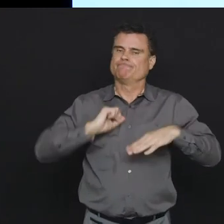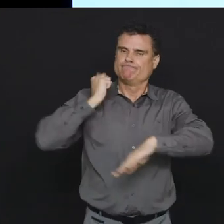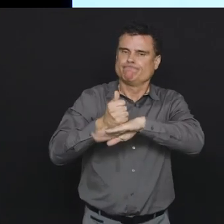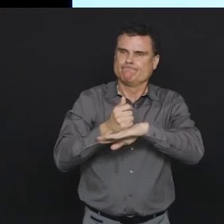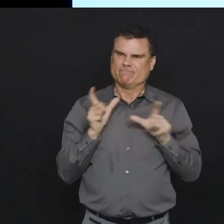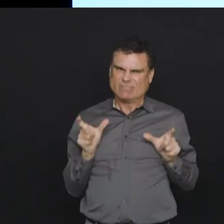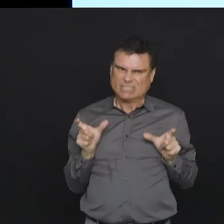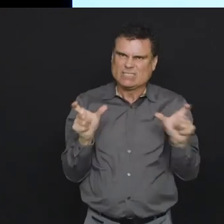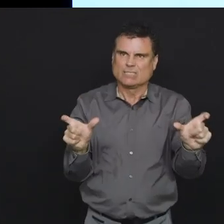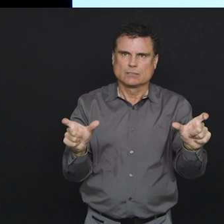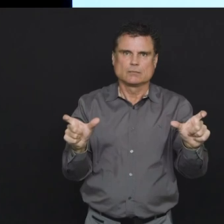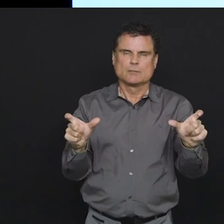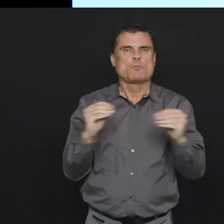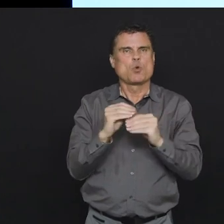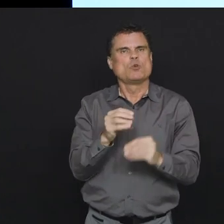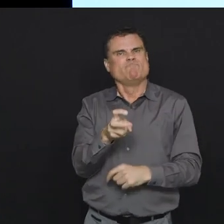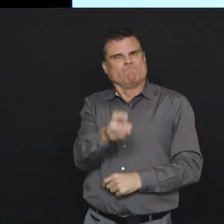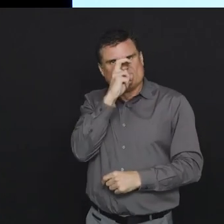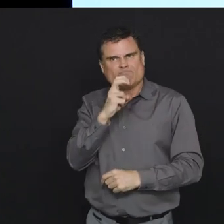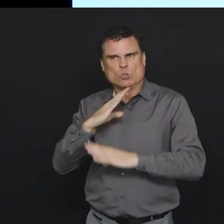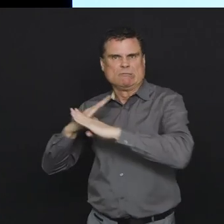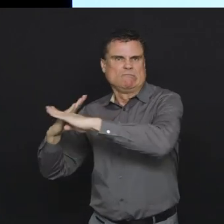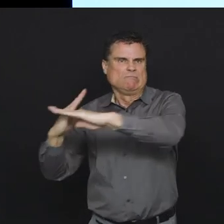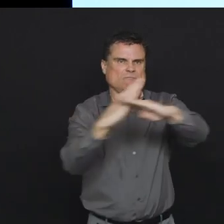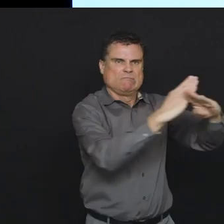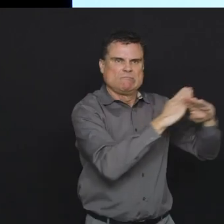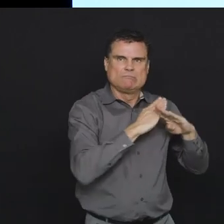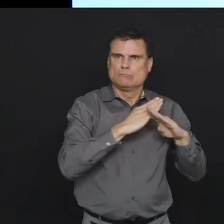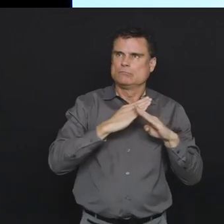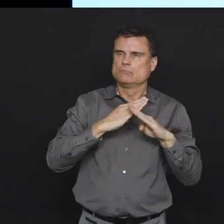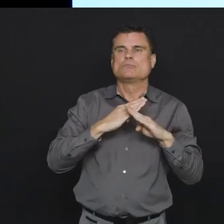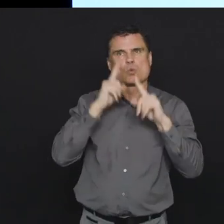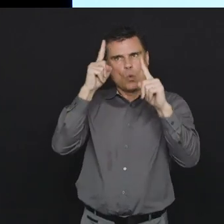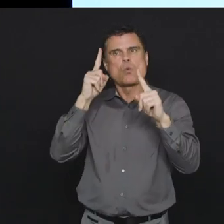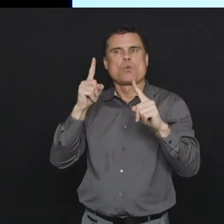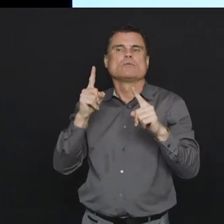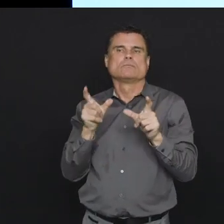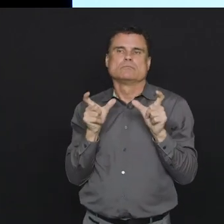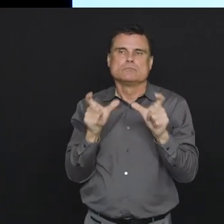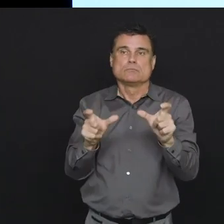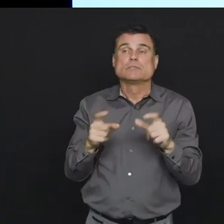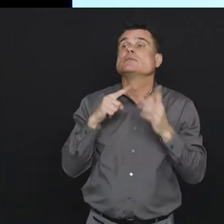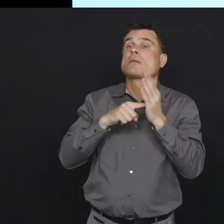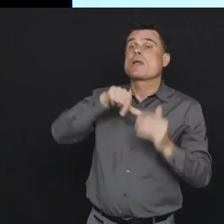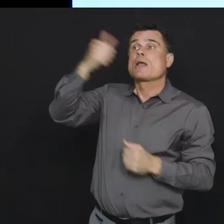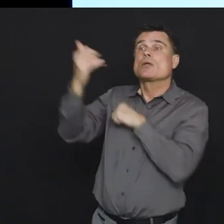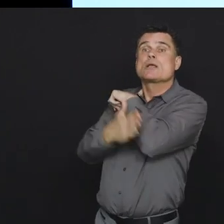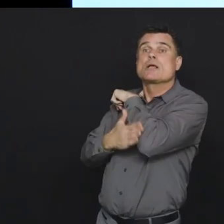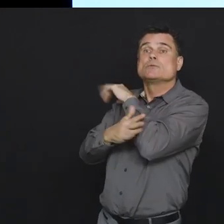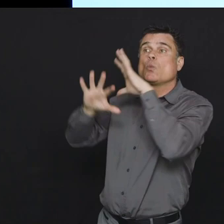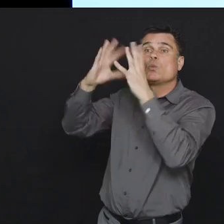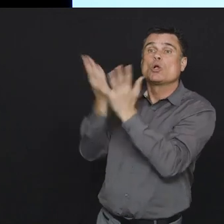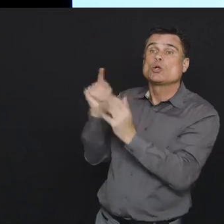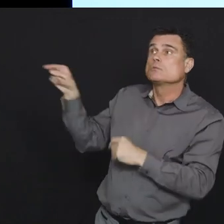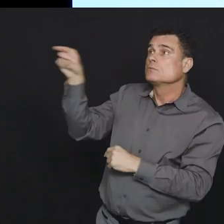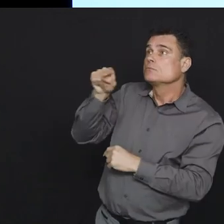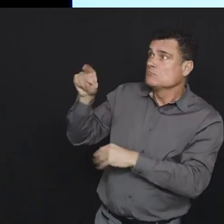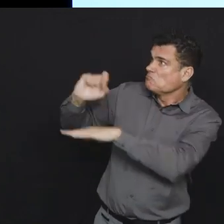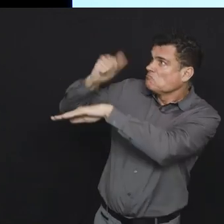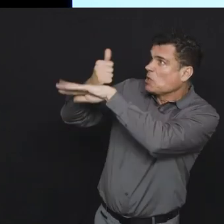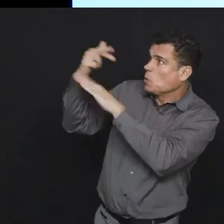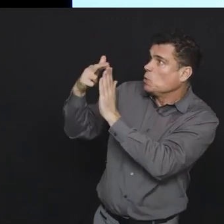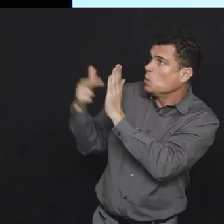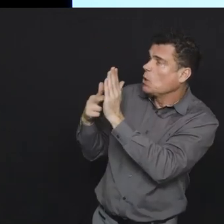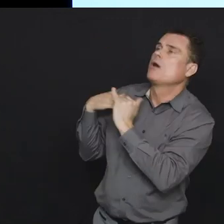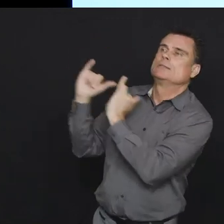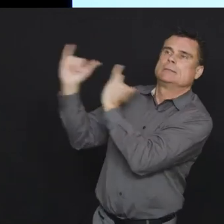very early on we put in some of these now you know very restrictive measures that we've been seen put in place in